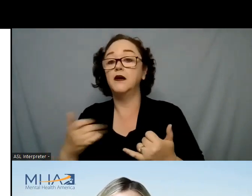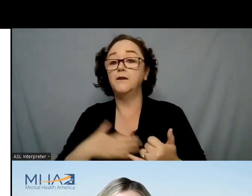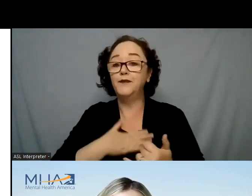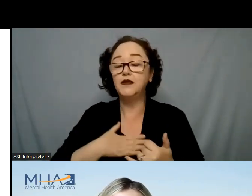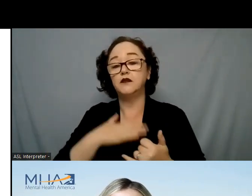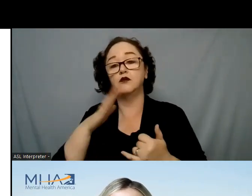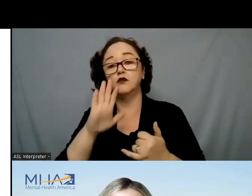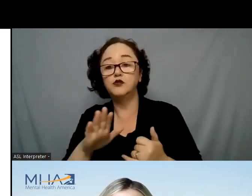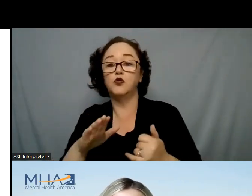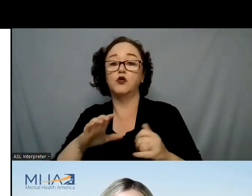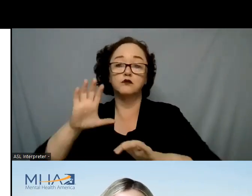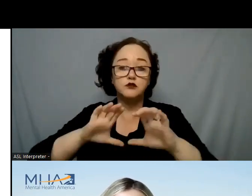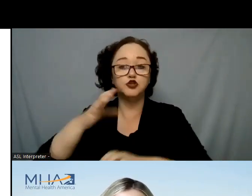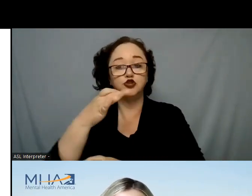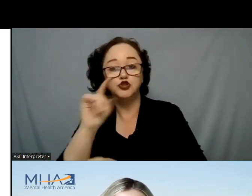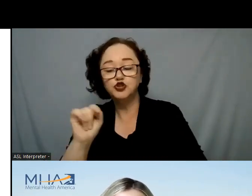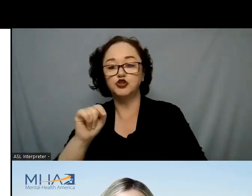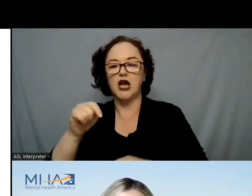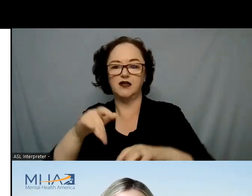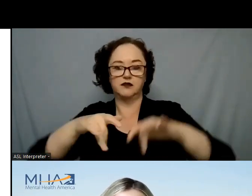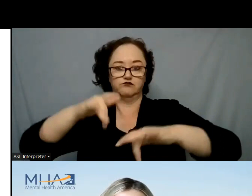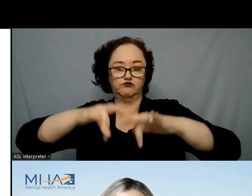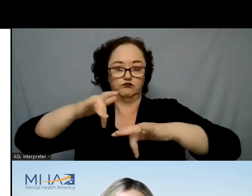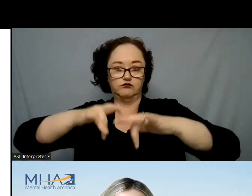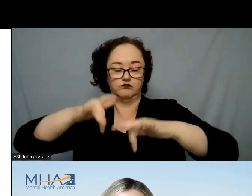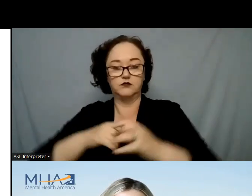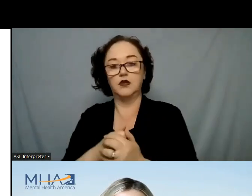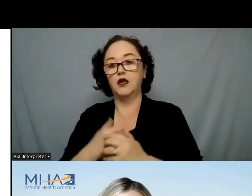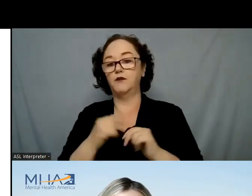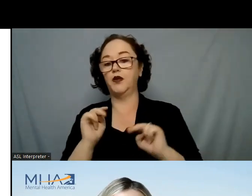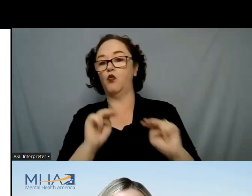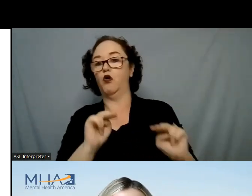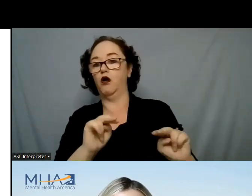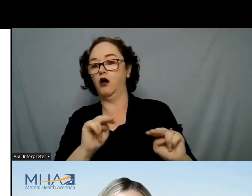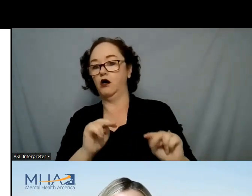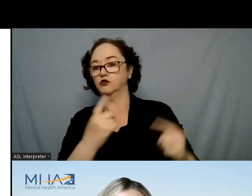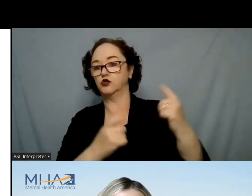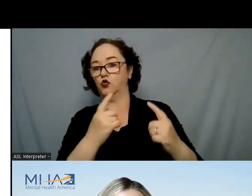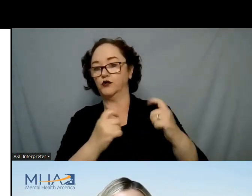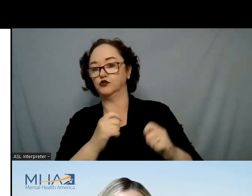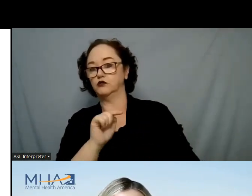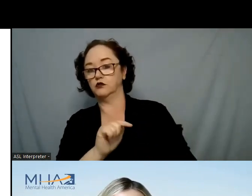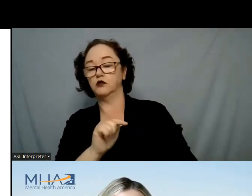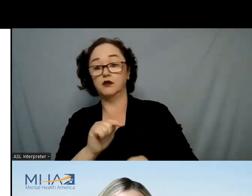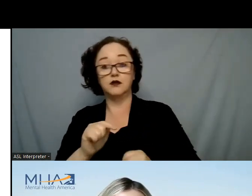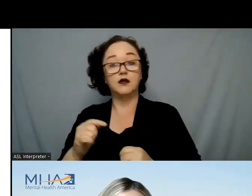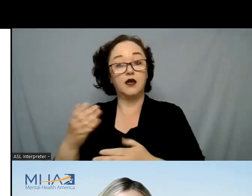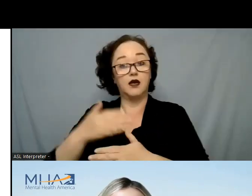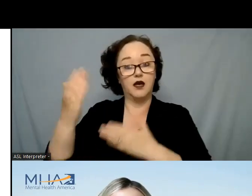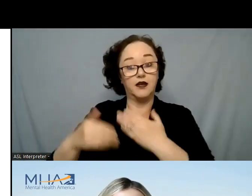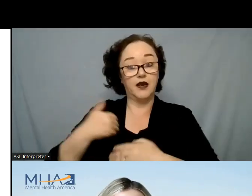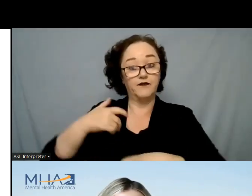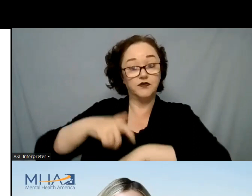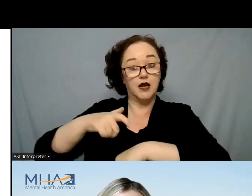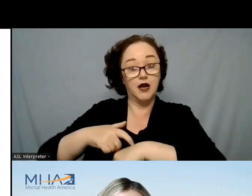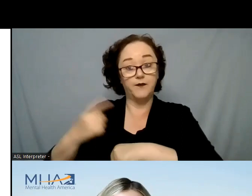in the chat. All of the questions, I'll be keeping an eye on throughout today's session, and then when we have some time at the end for Q&A,